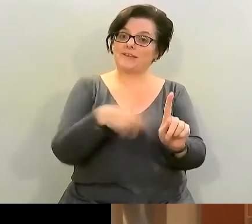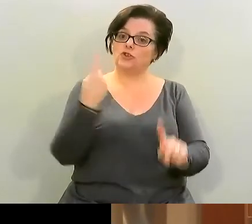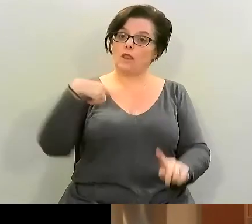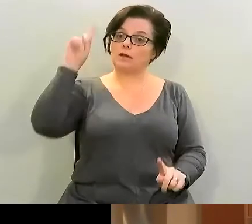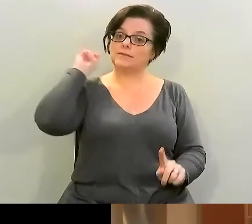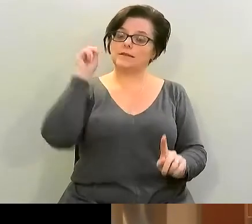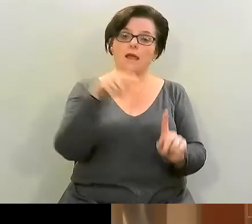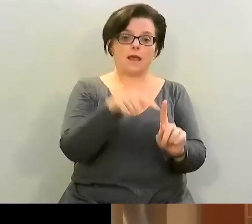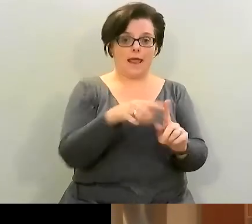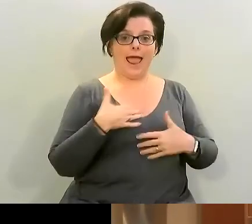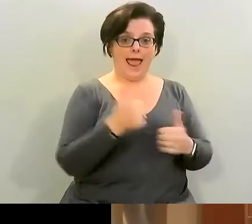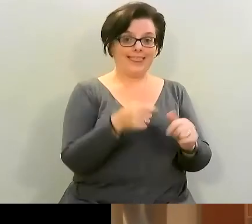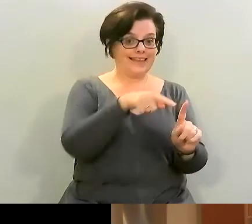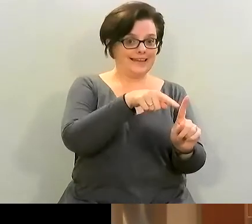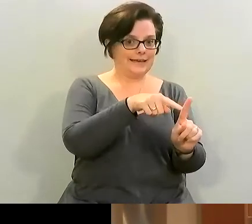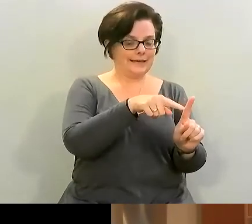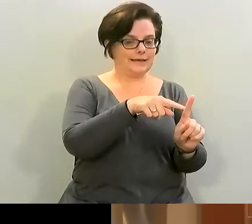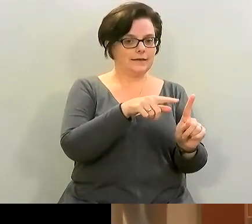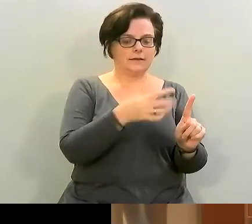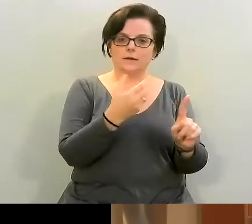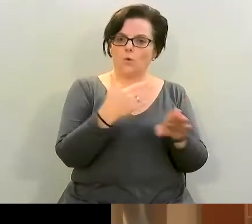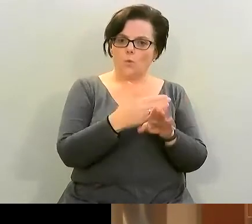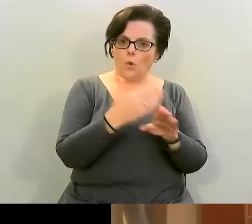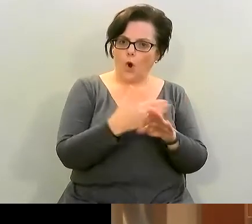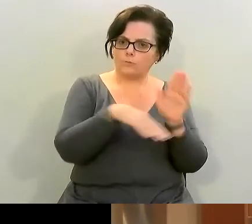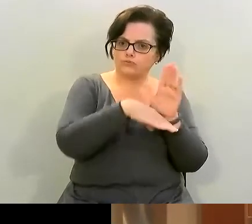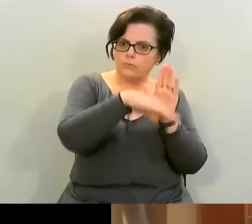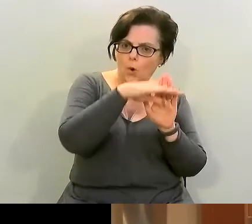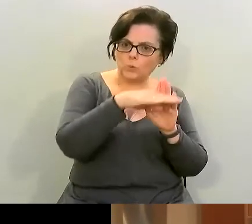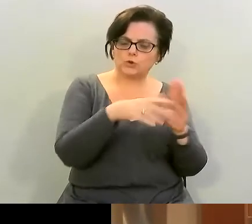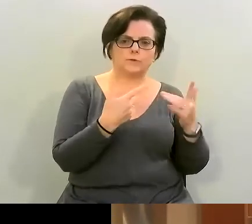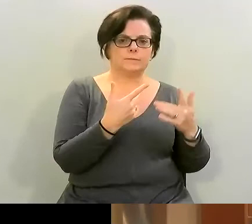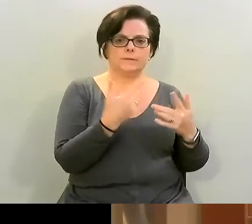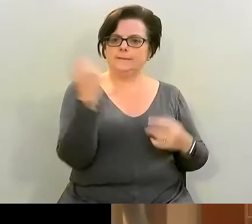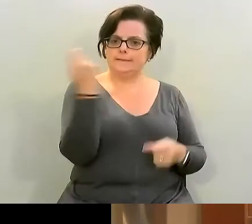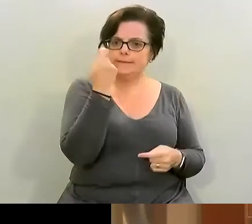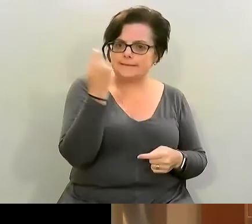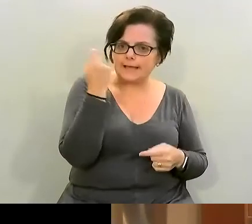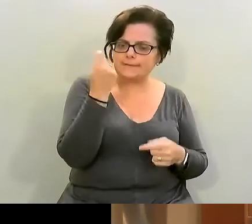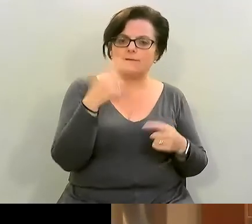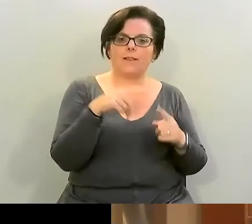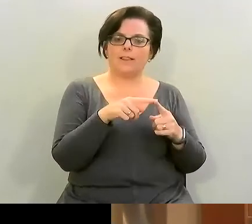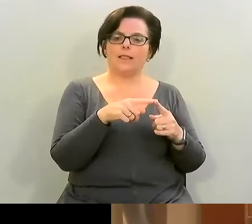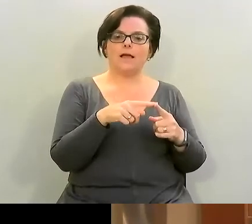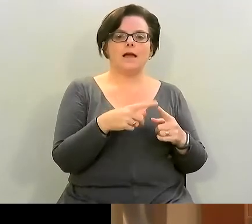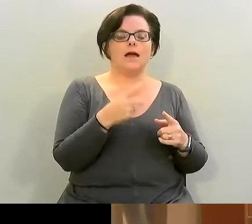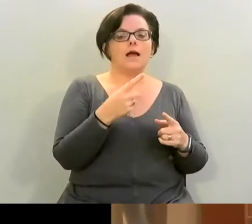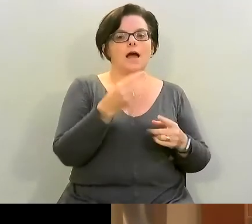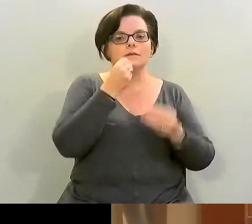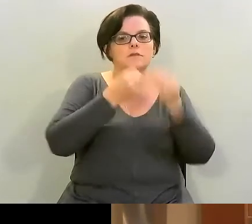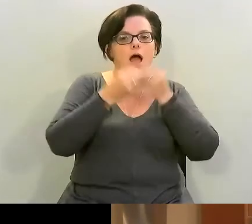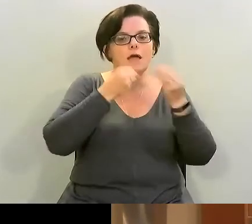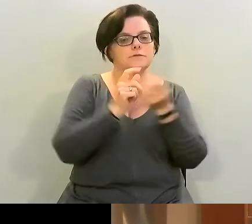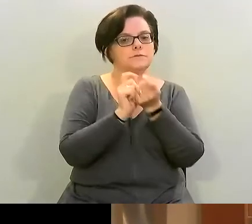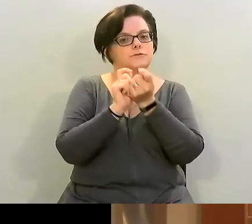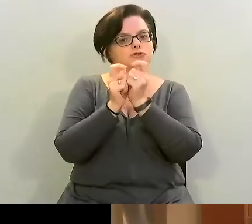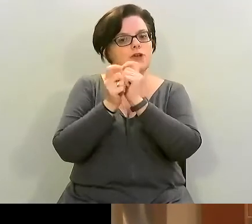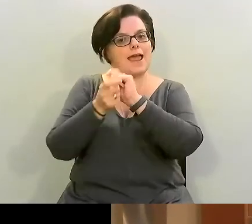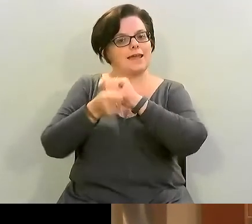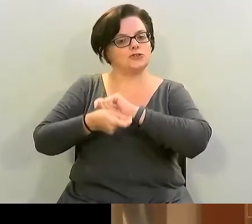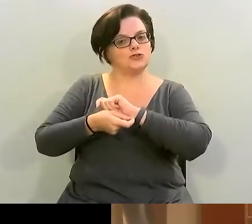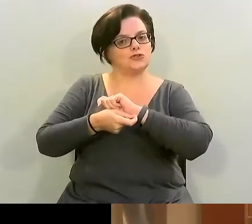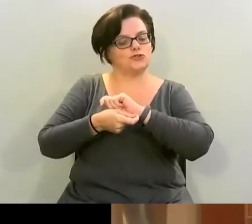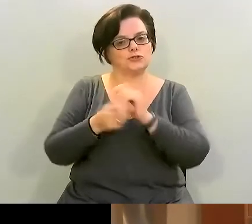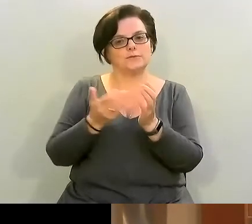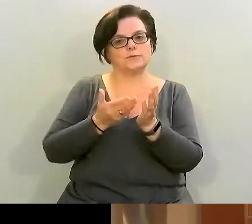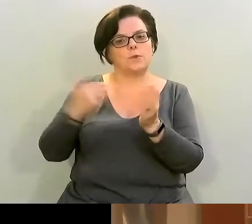but she had a promotion at work had was doing very well and her diet changed entirely over 18